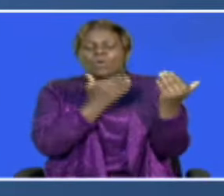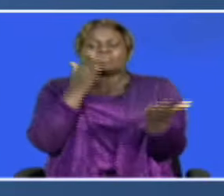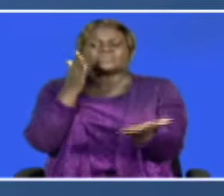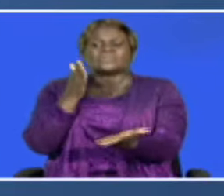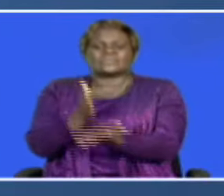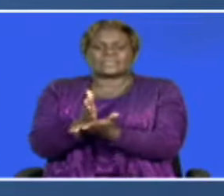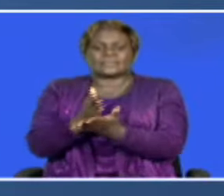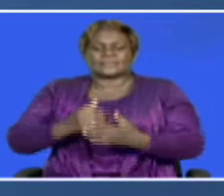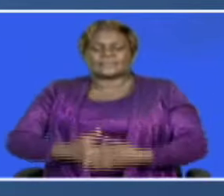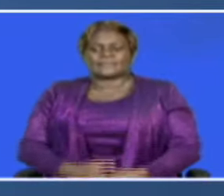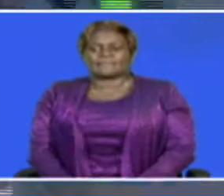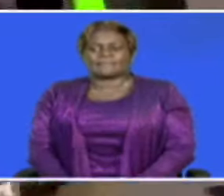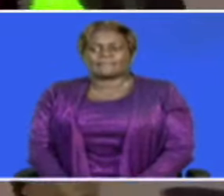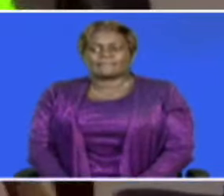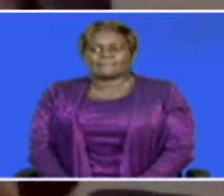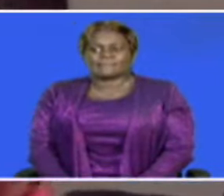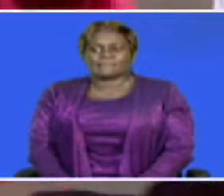justice.